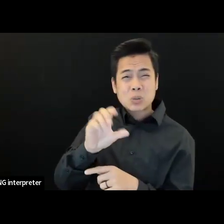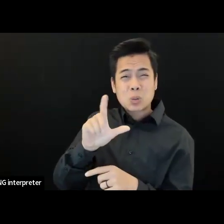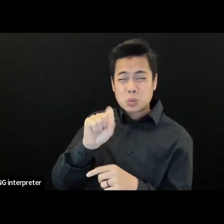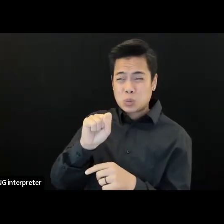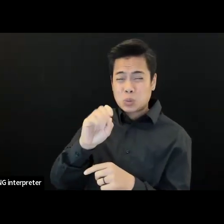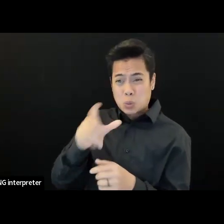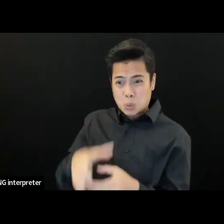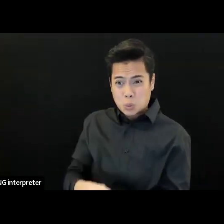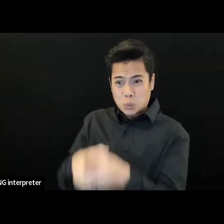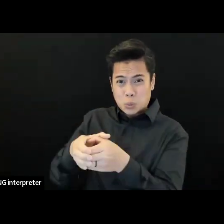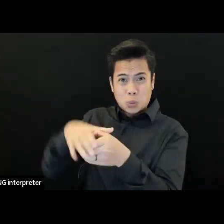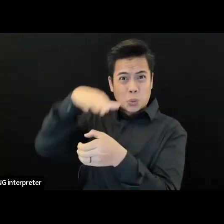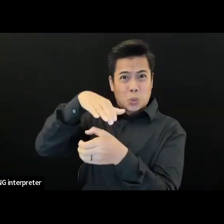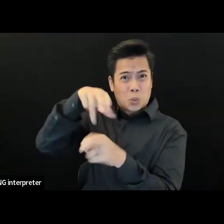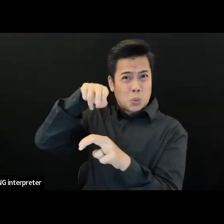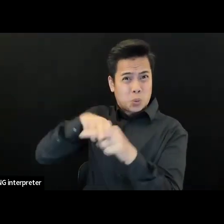little entryway.